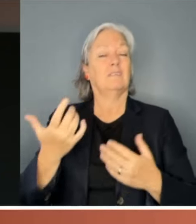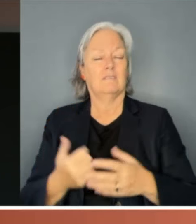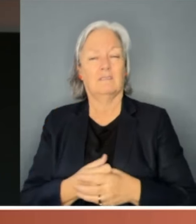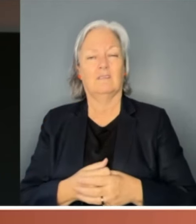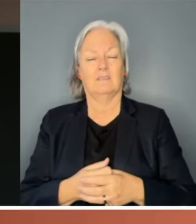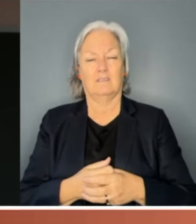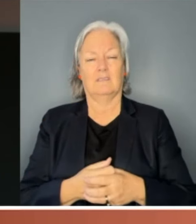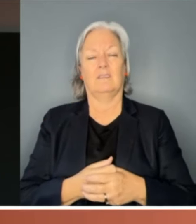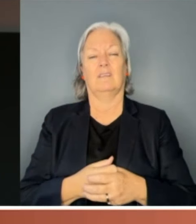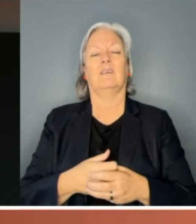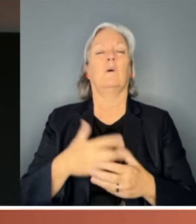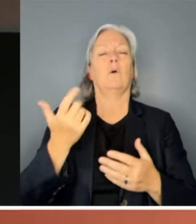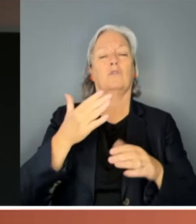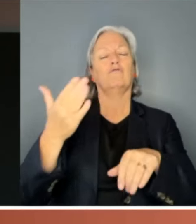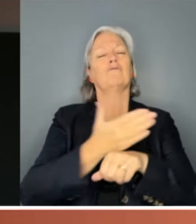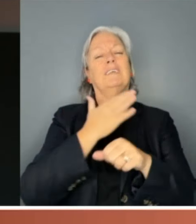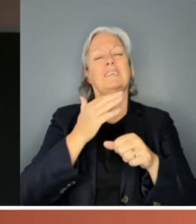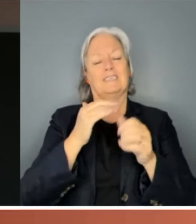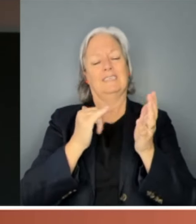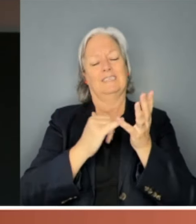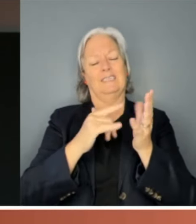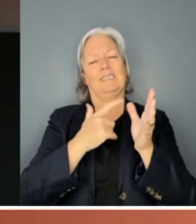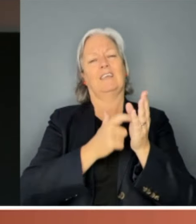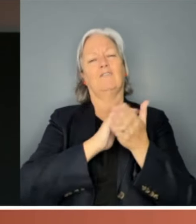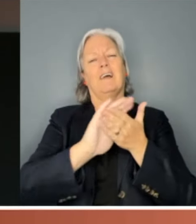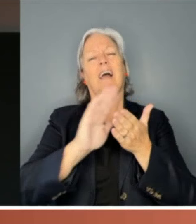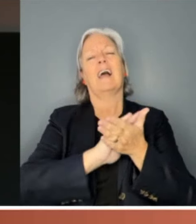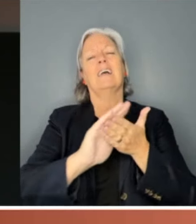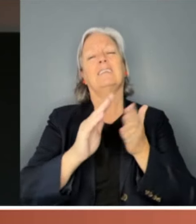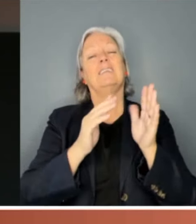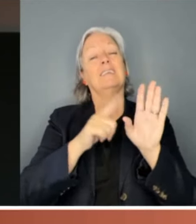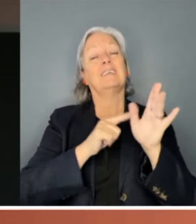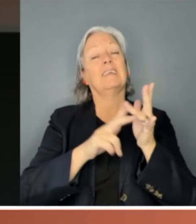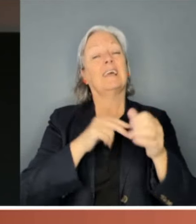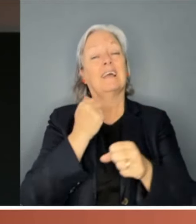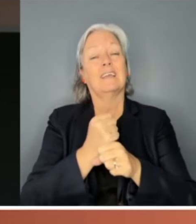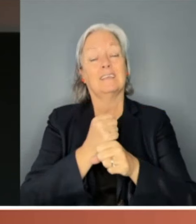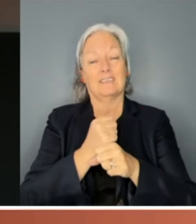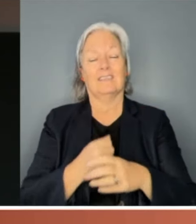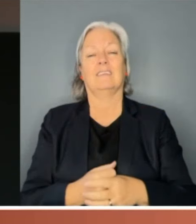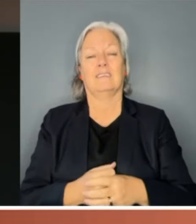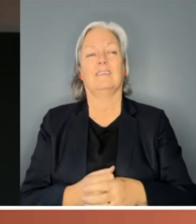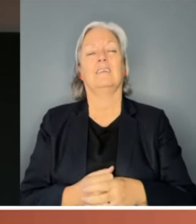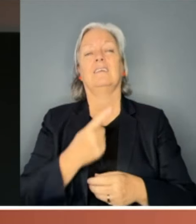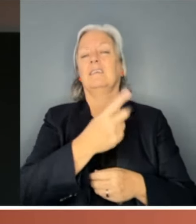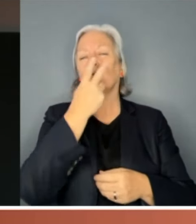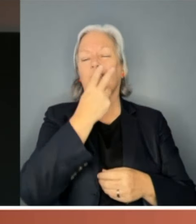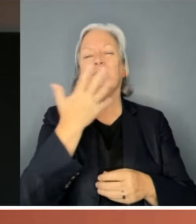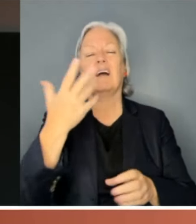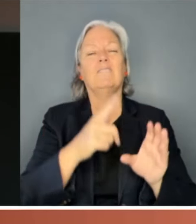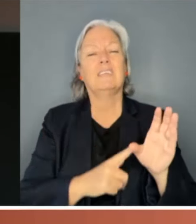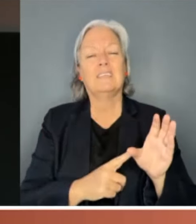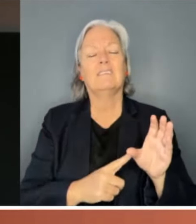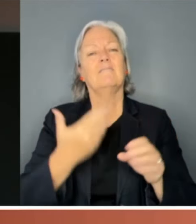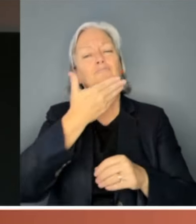of Green Senator Sarah Hansen Young. Winning her seat at just 25 years old, this exuberant, attractive